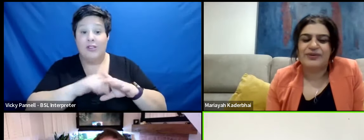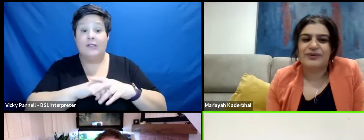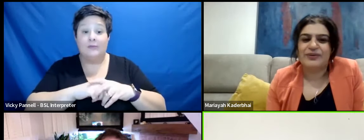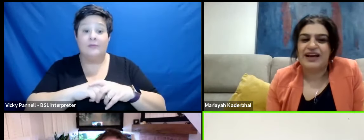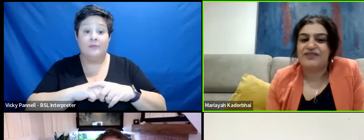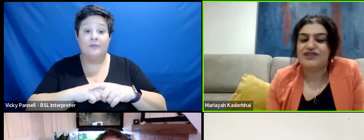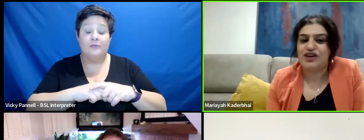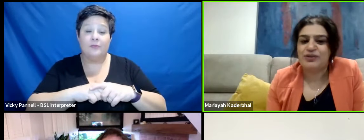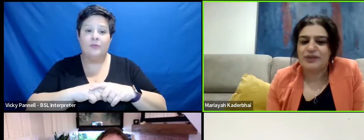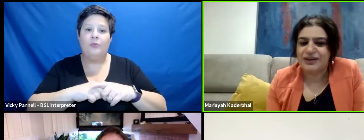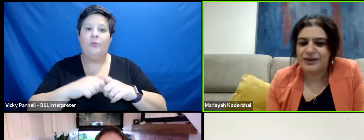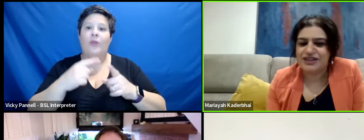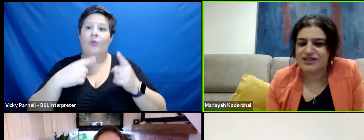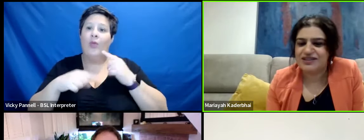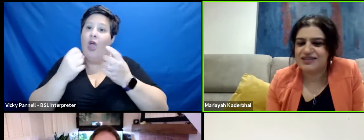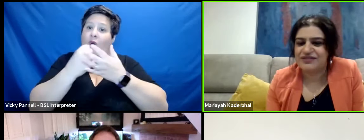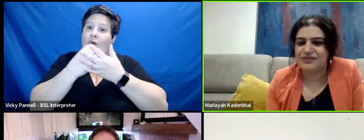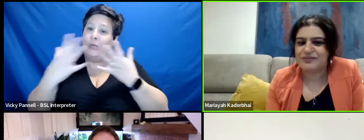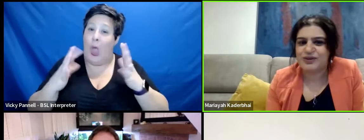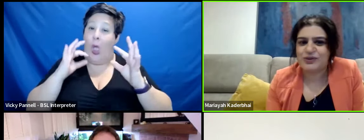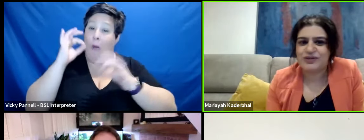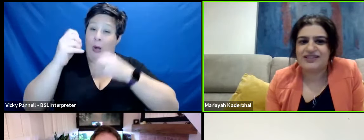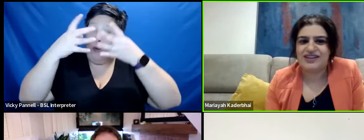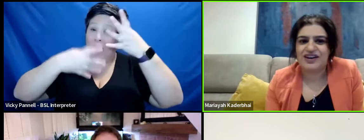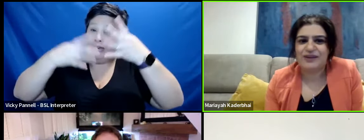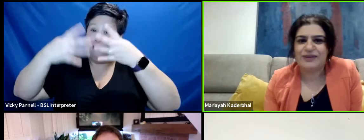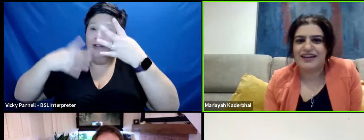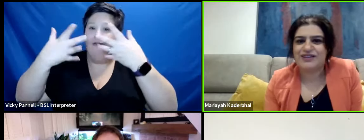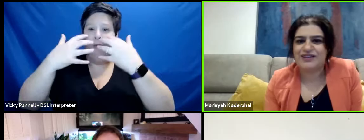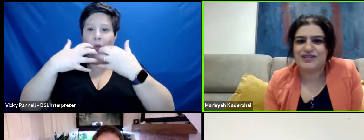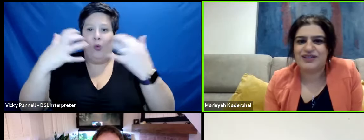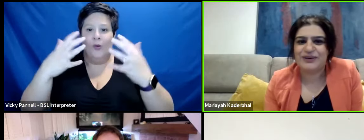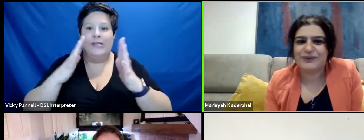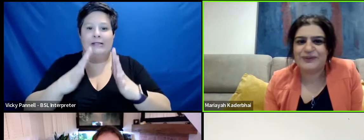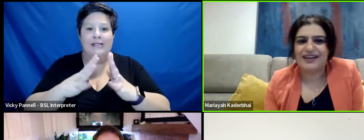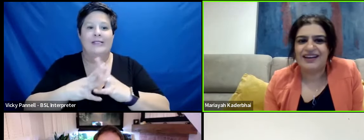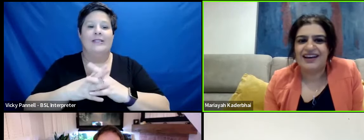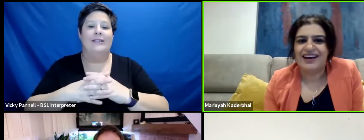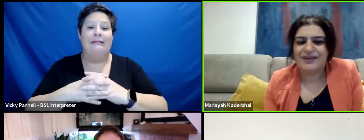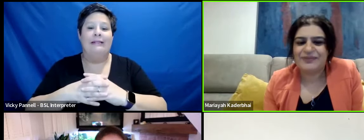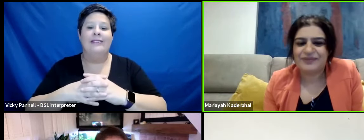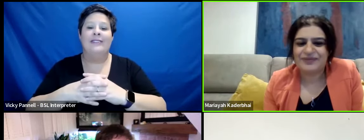Yeah. We have so many questions from the audience at home, okay, so